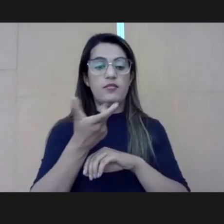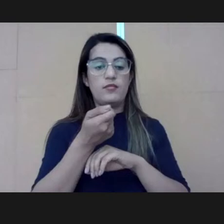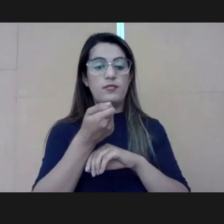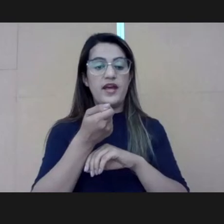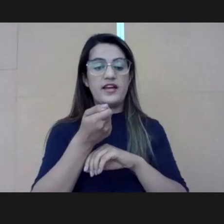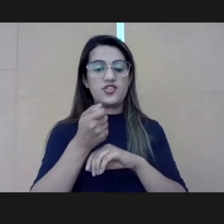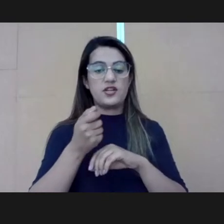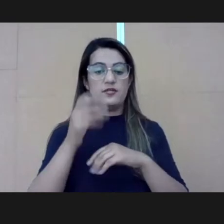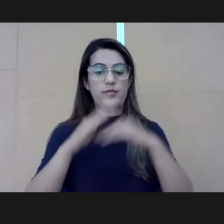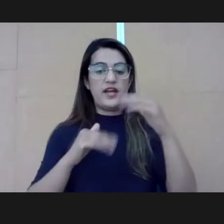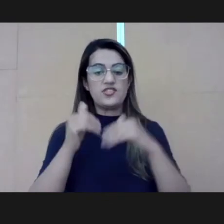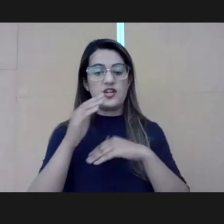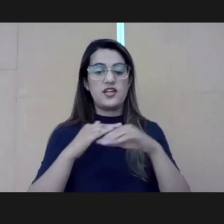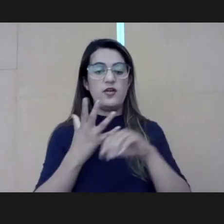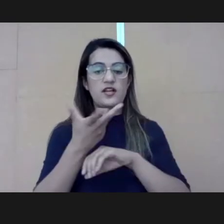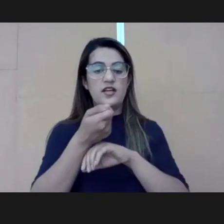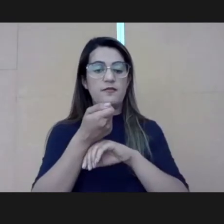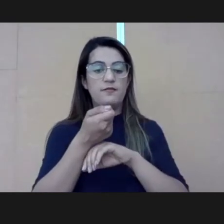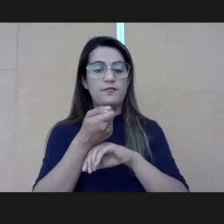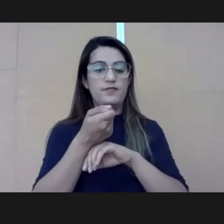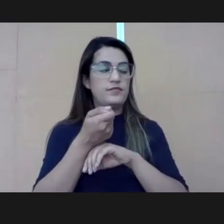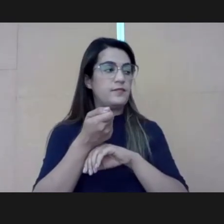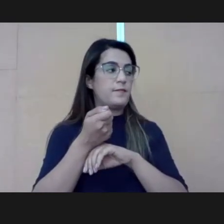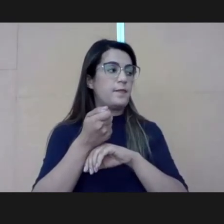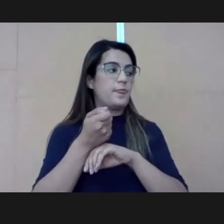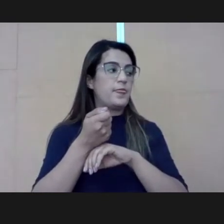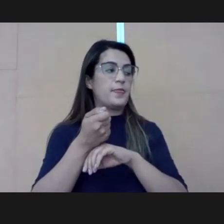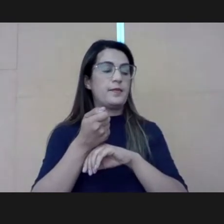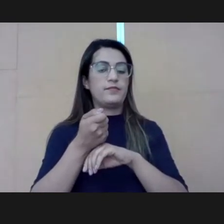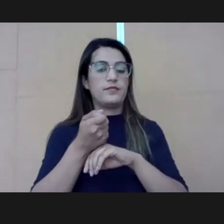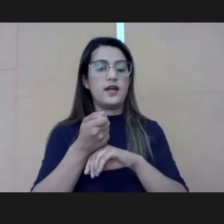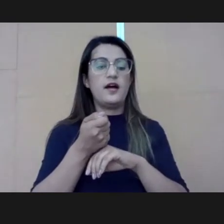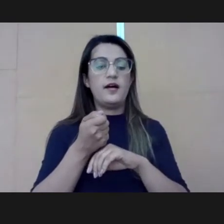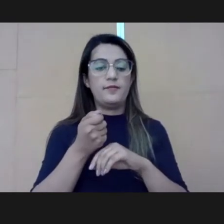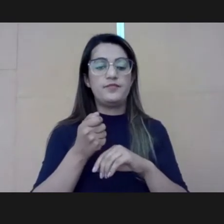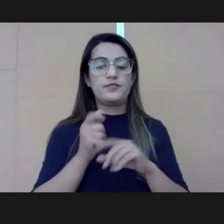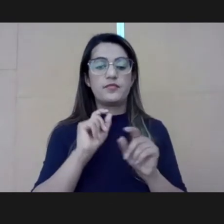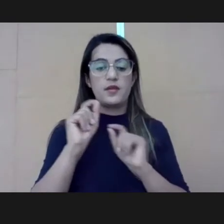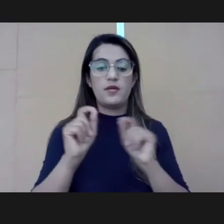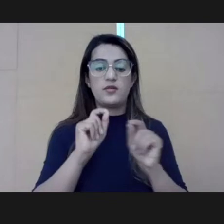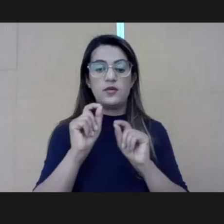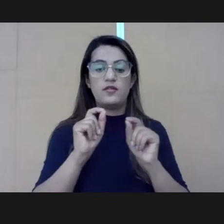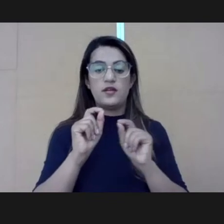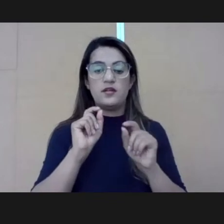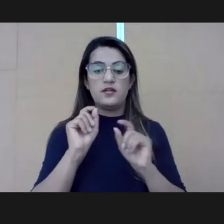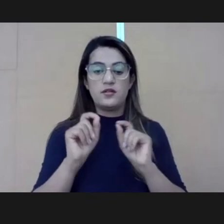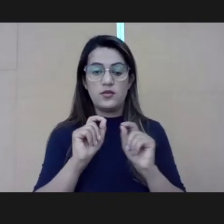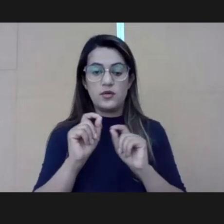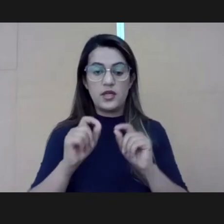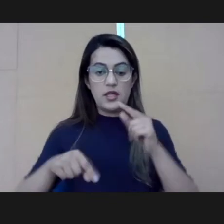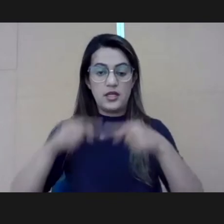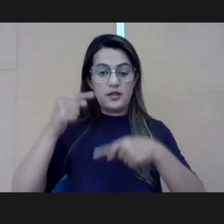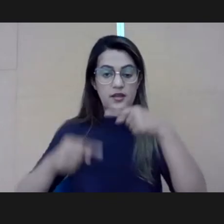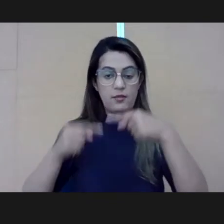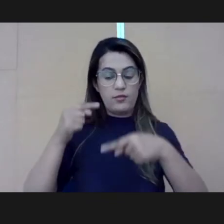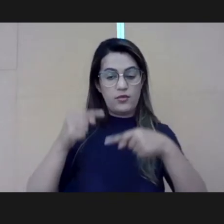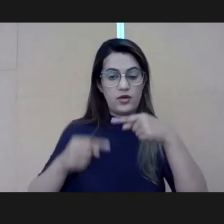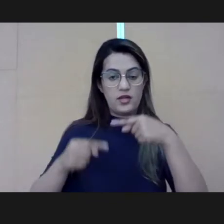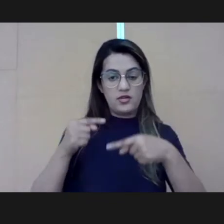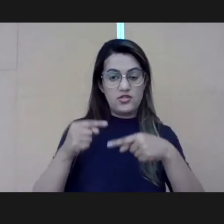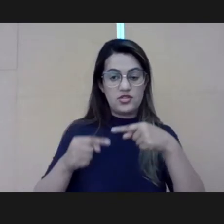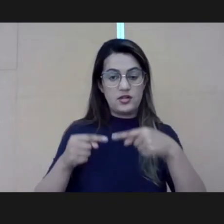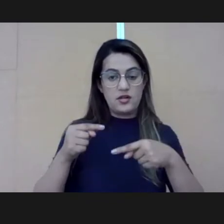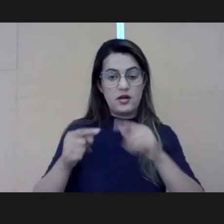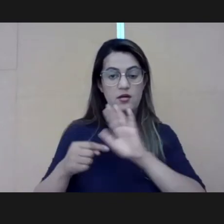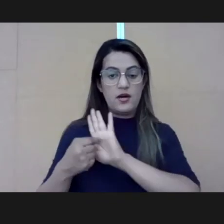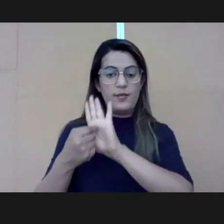reflections of international partners. And once again, I would like to thank Pooja, Nadia